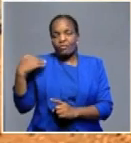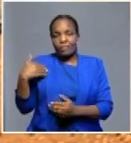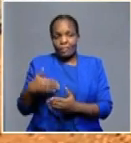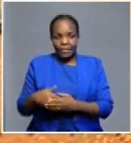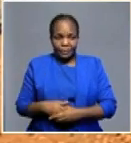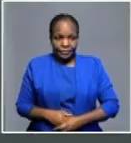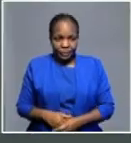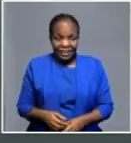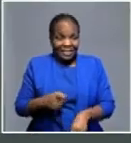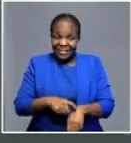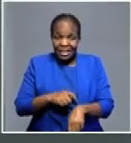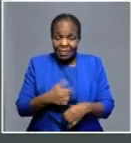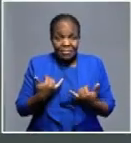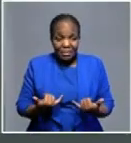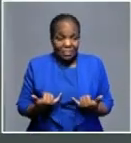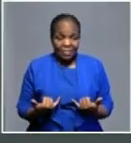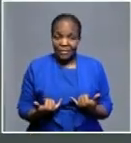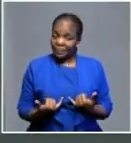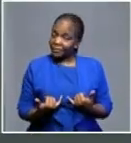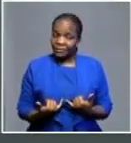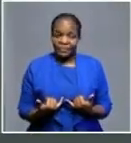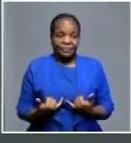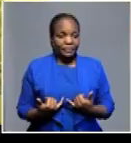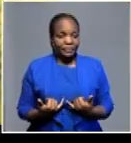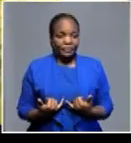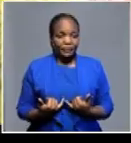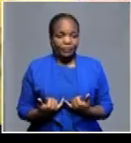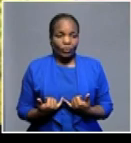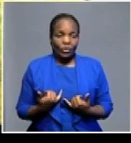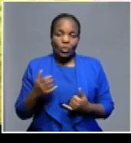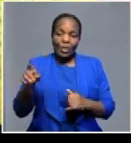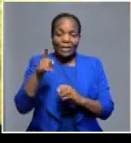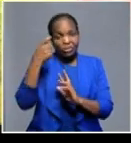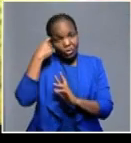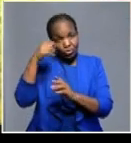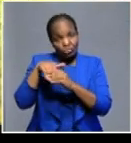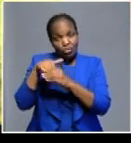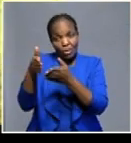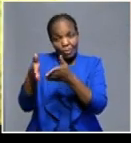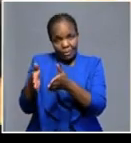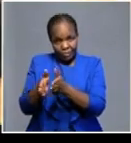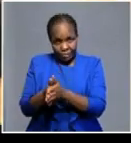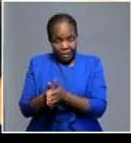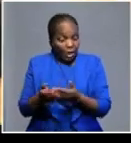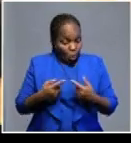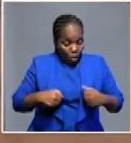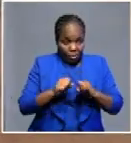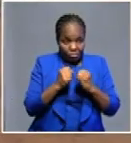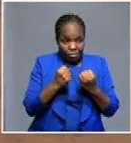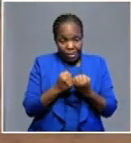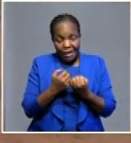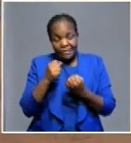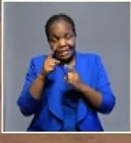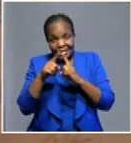therefore, at this particular moment, we have requested our line ministry, and we come up with some certain